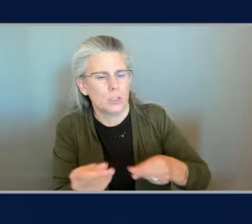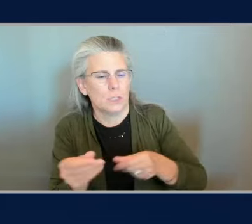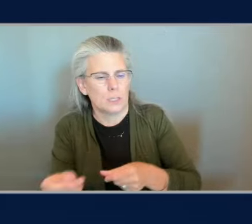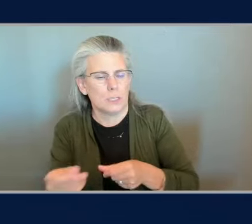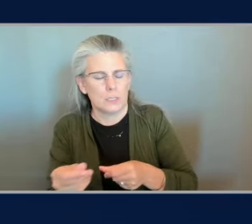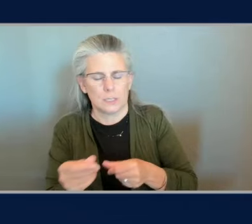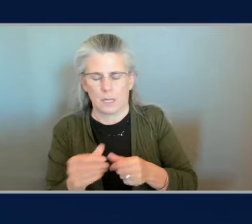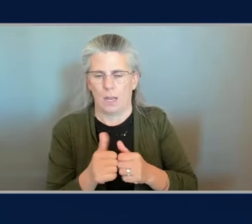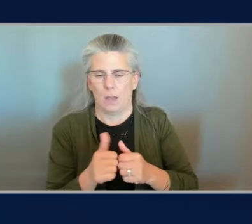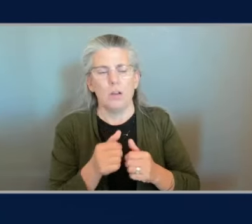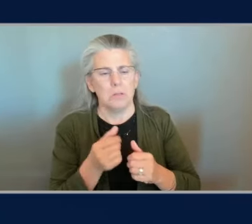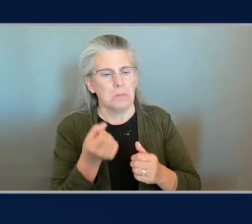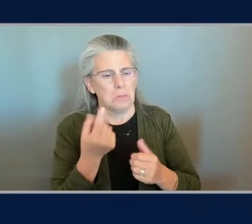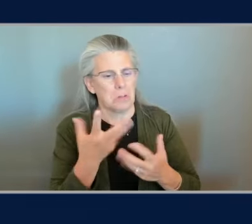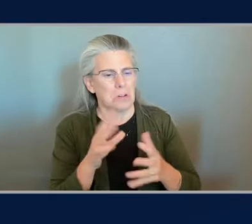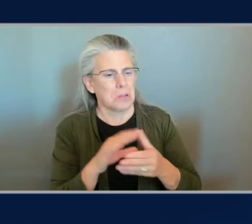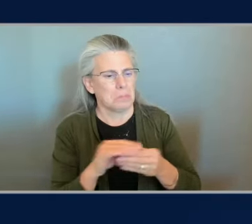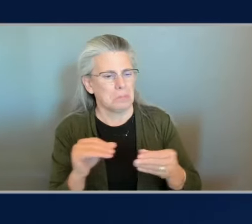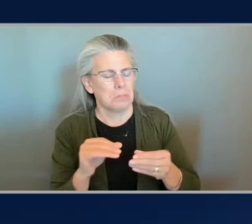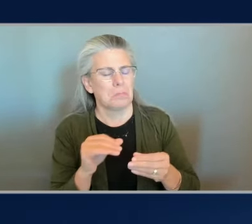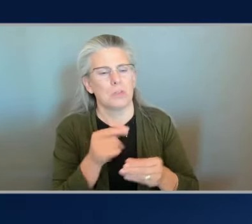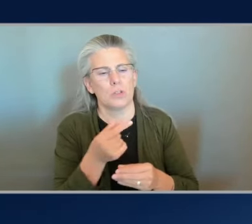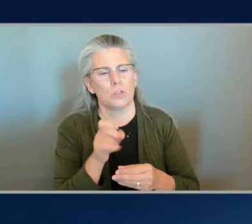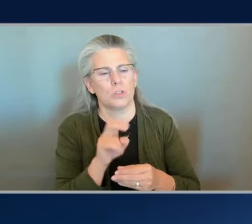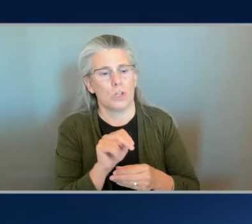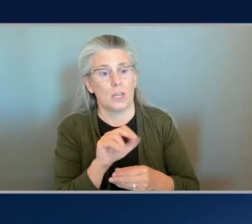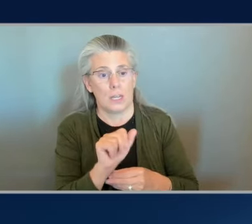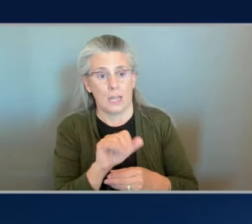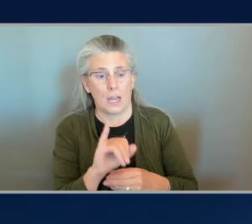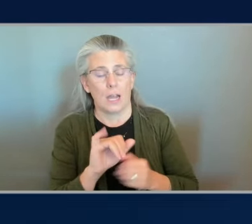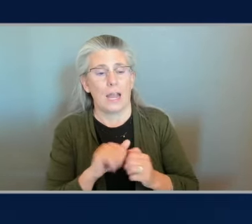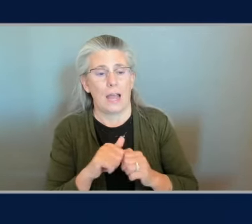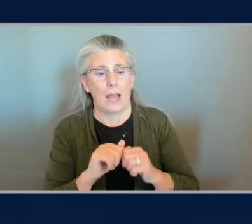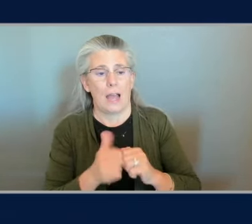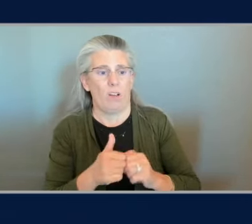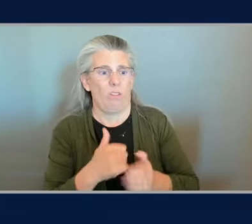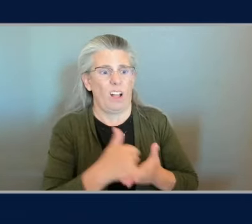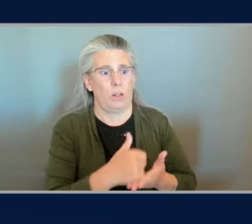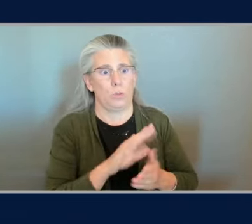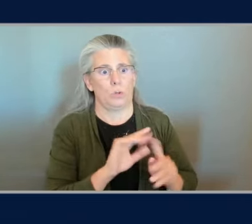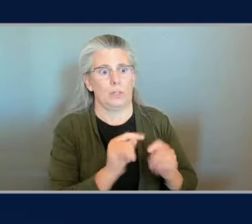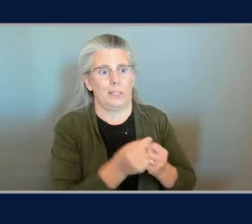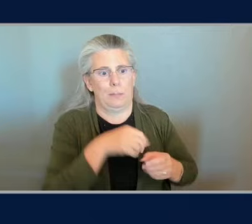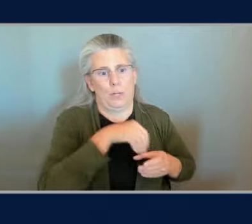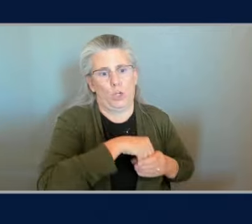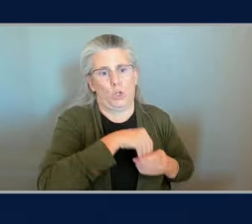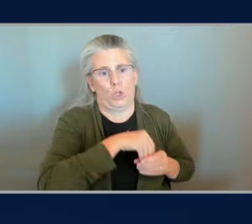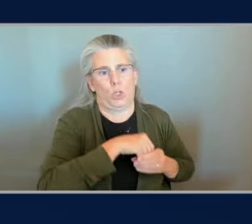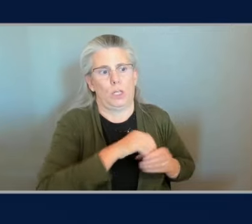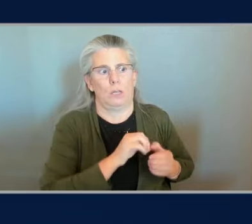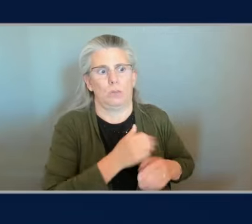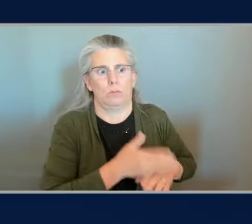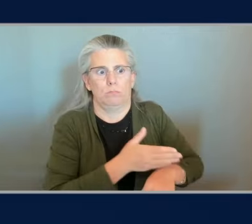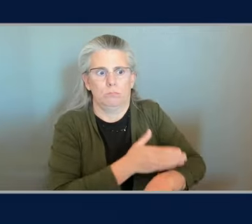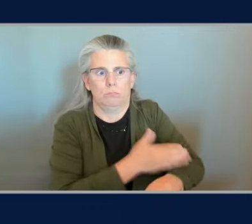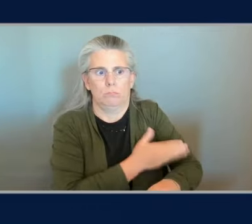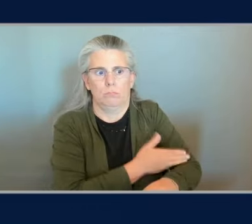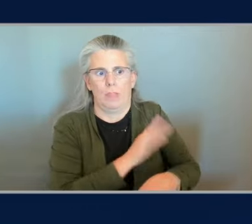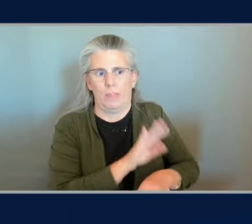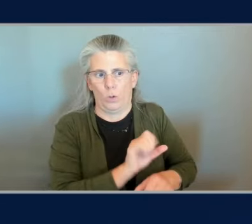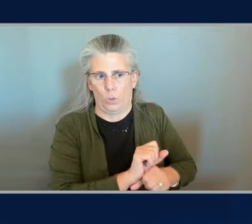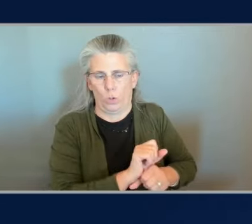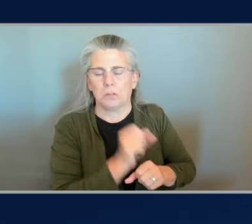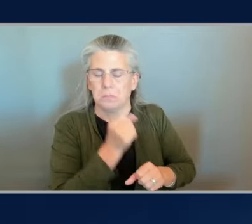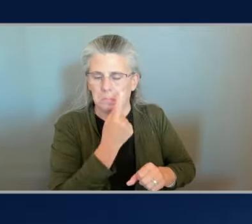with with generative ar helping your editorial staff internally uh making things more efficient how are you all measuring that there uh